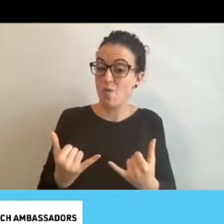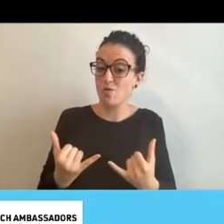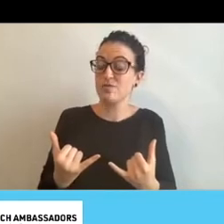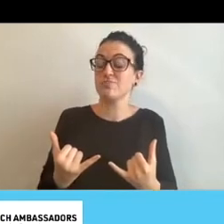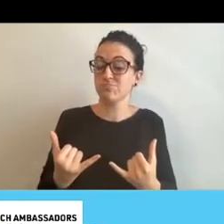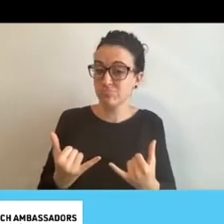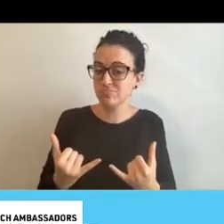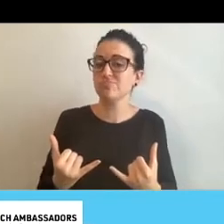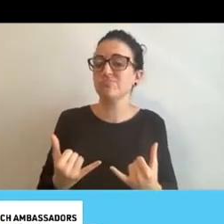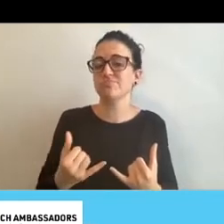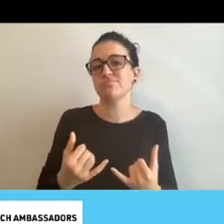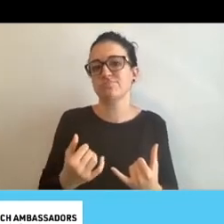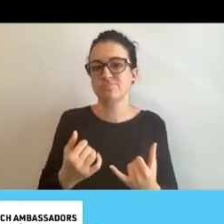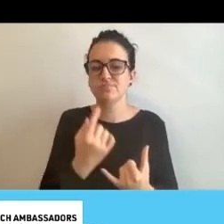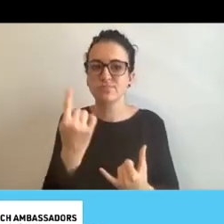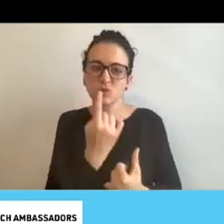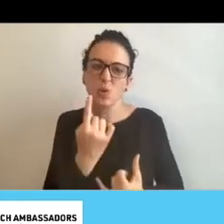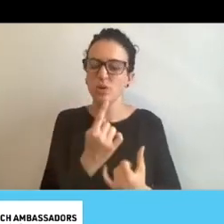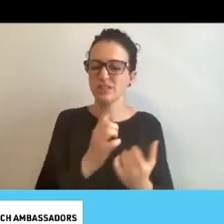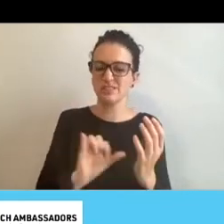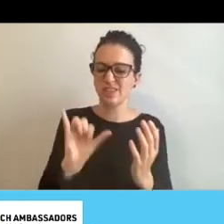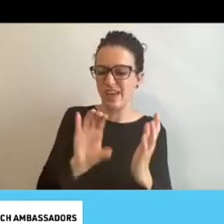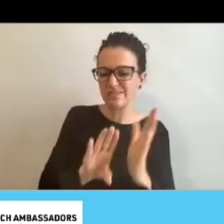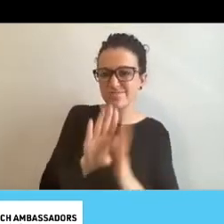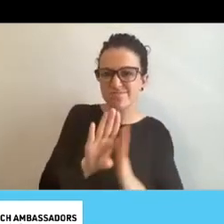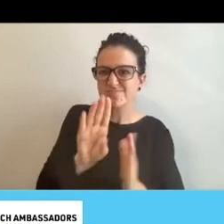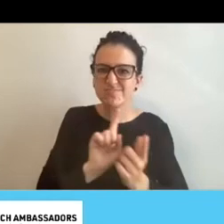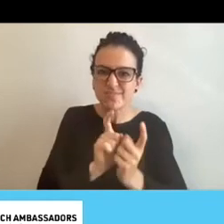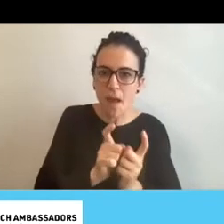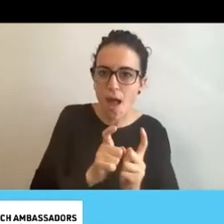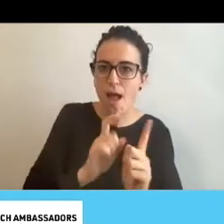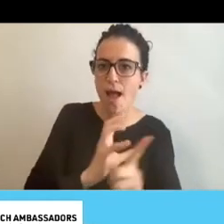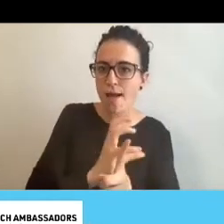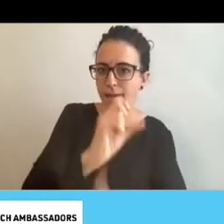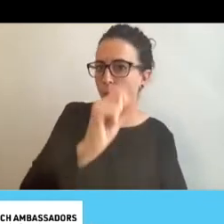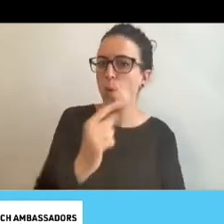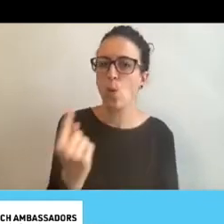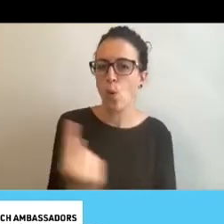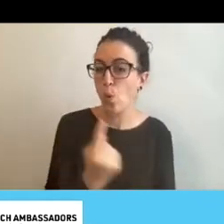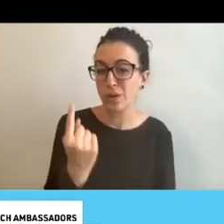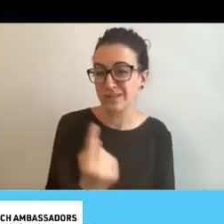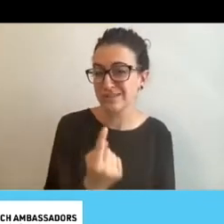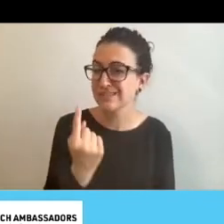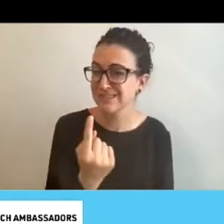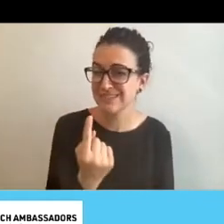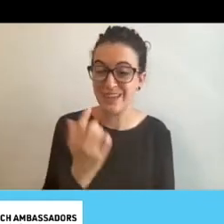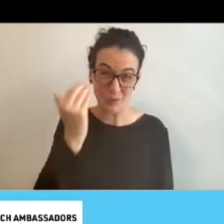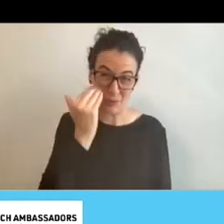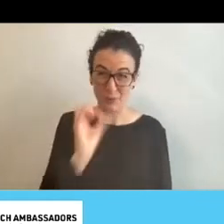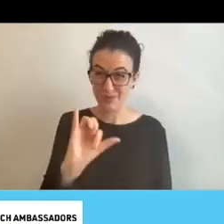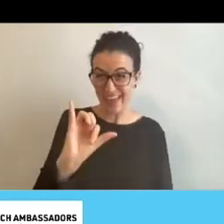changing by the minute now. I mean, every five minutes,